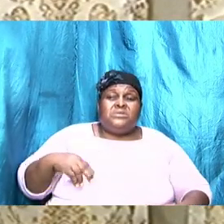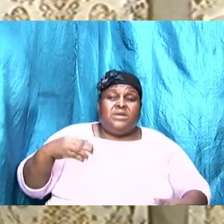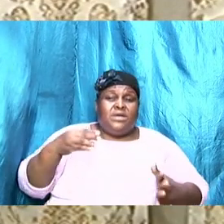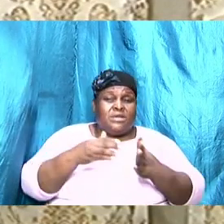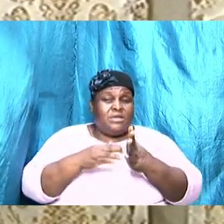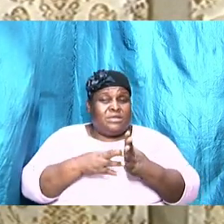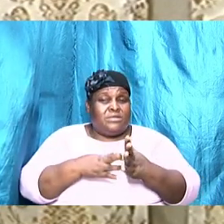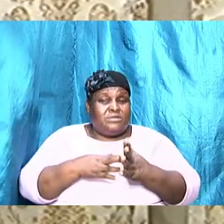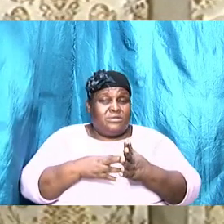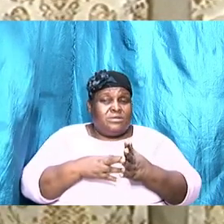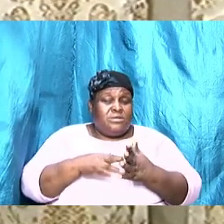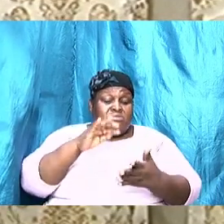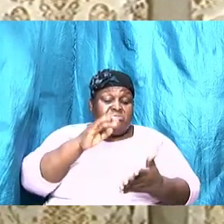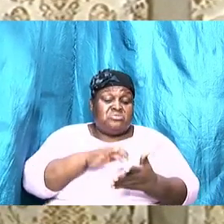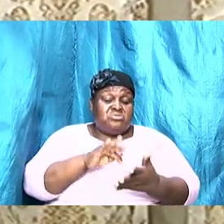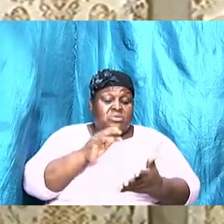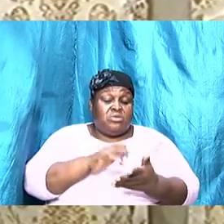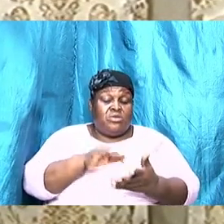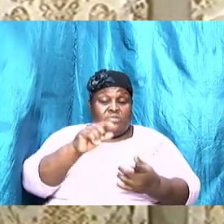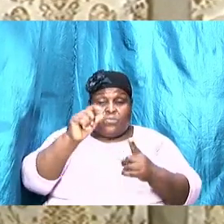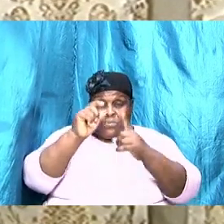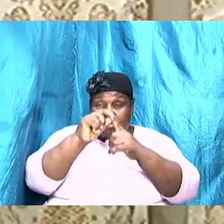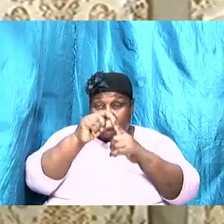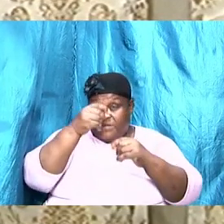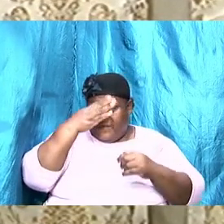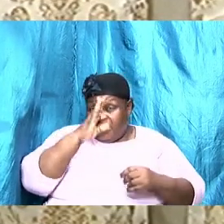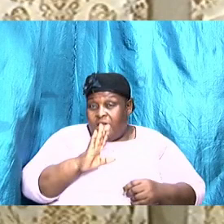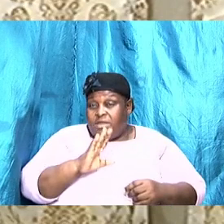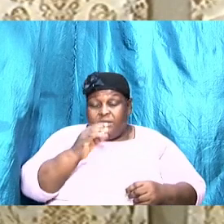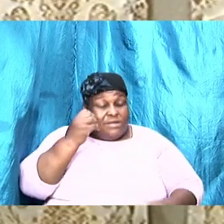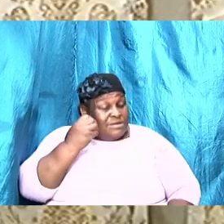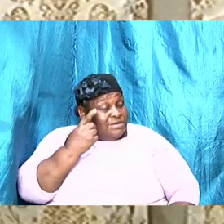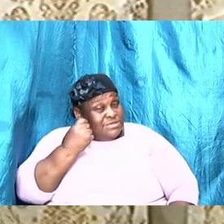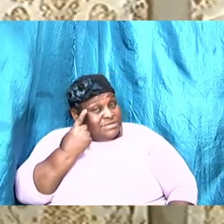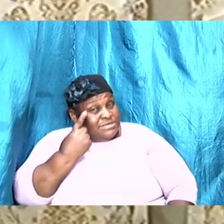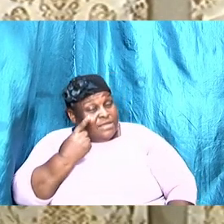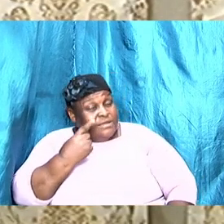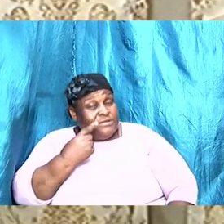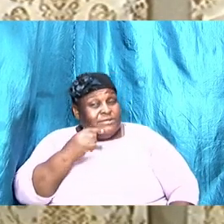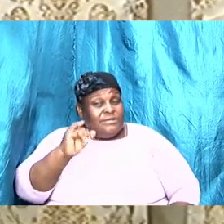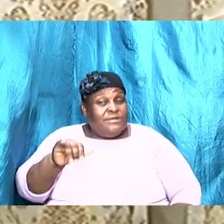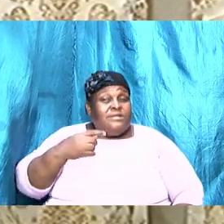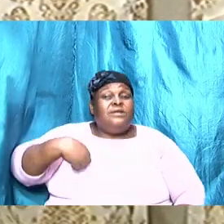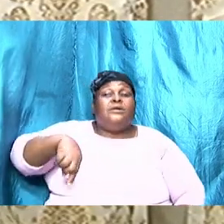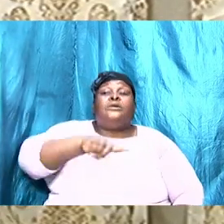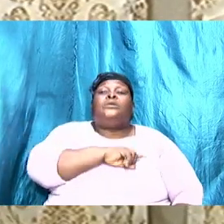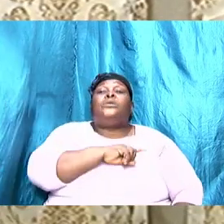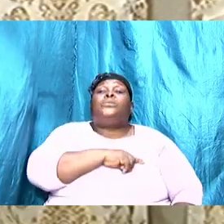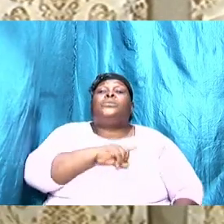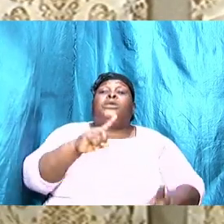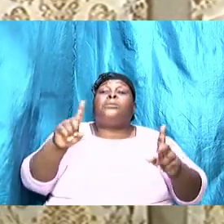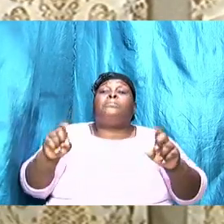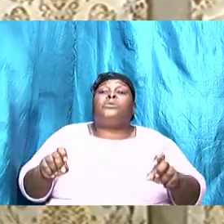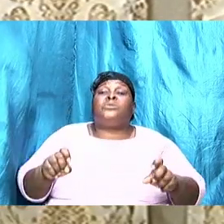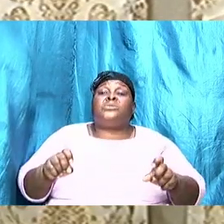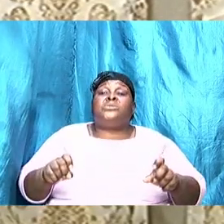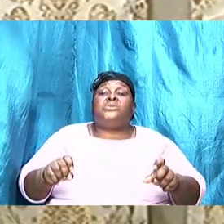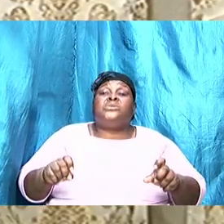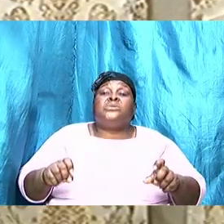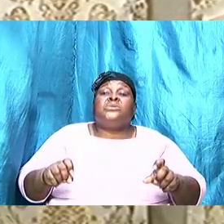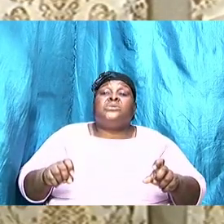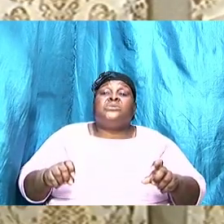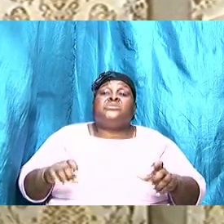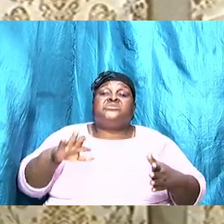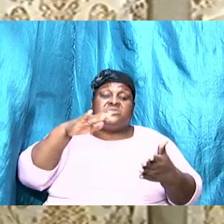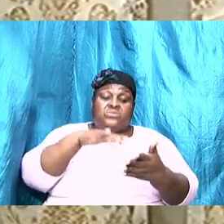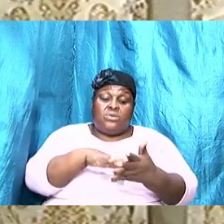the word. Be close to the word. Understand that we must align ourselves to the word